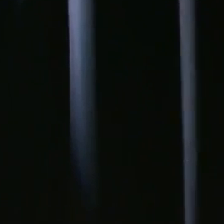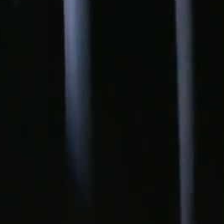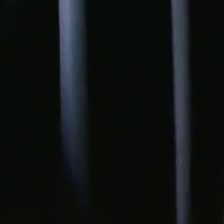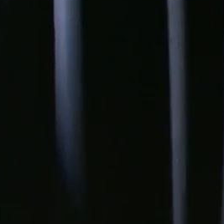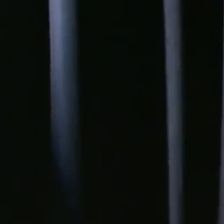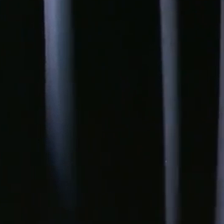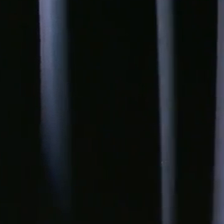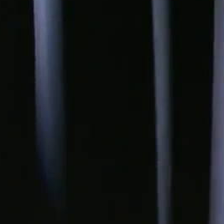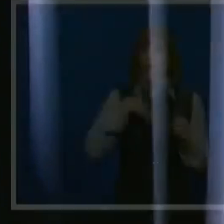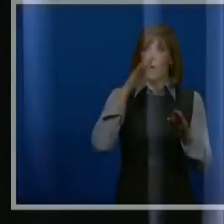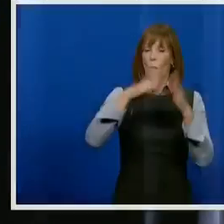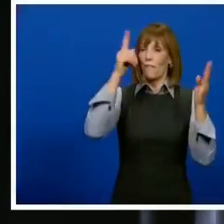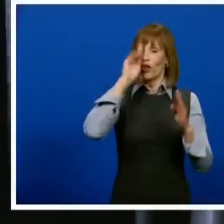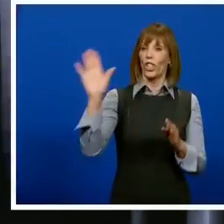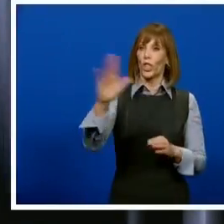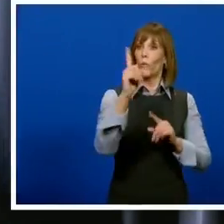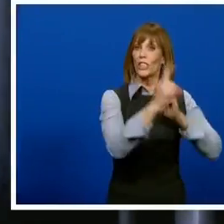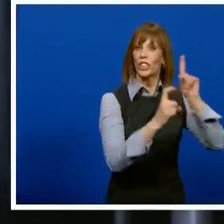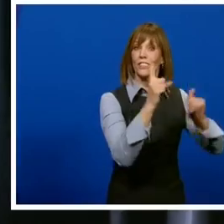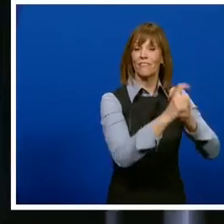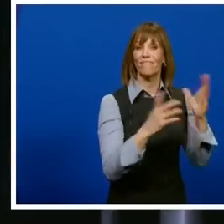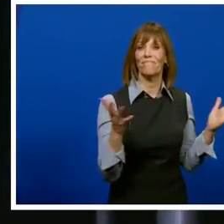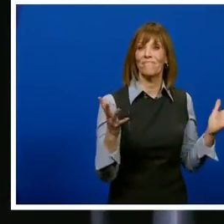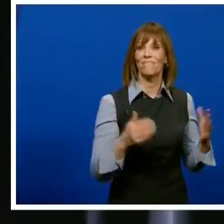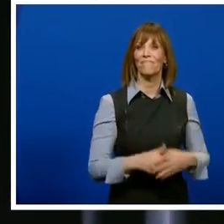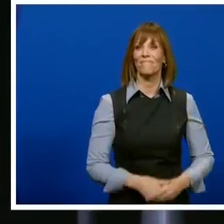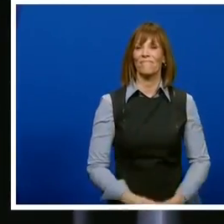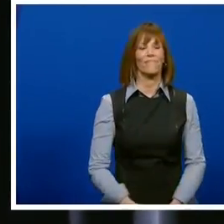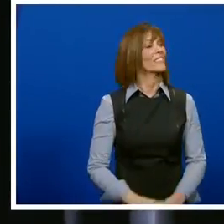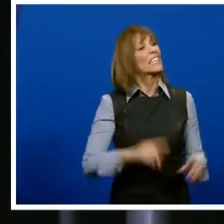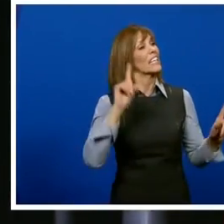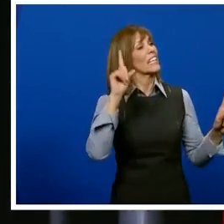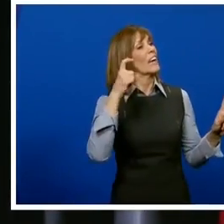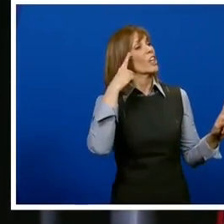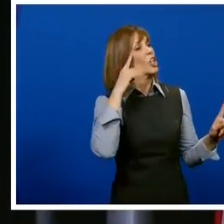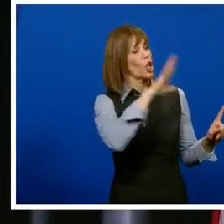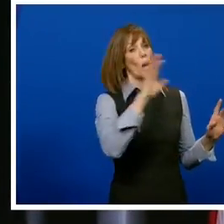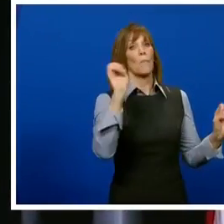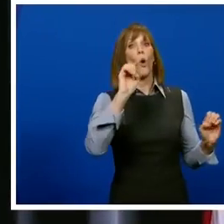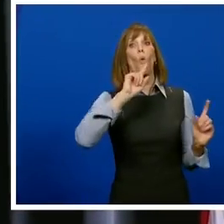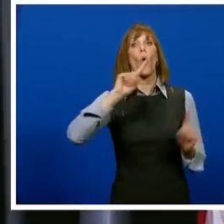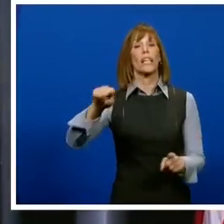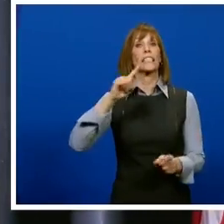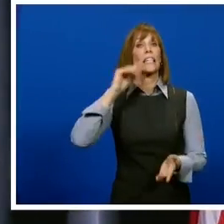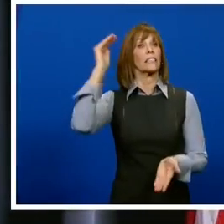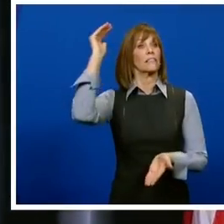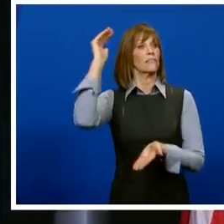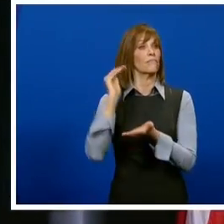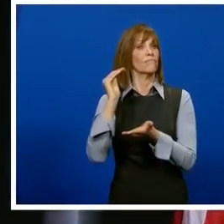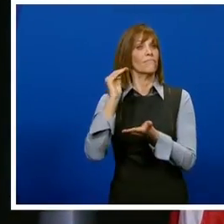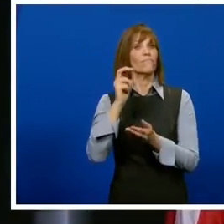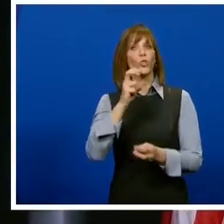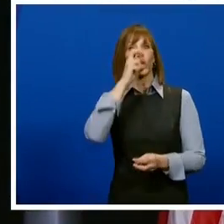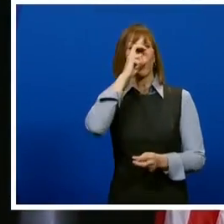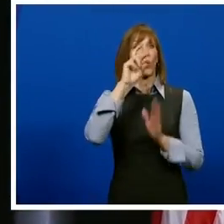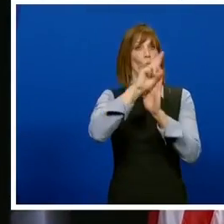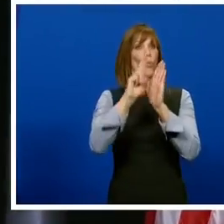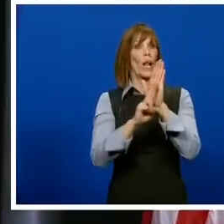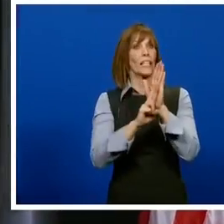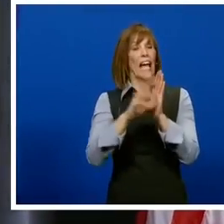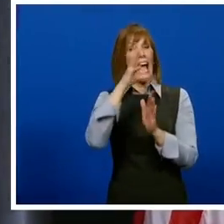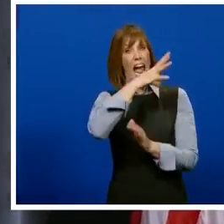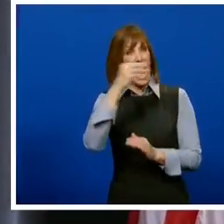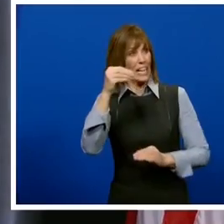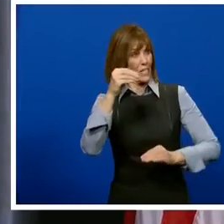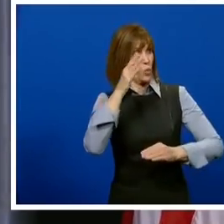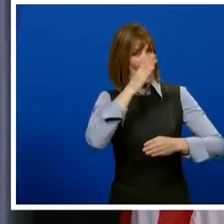Okay. With that, we'll go ahead and open it up for questions. Governor, your emergency order easing restrictions on COVID, easing COVID restrictions ends